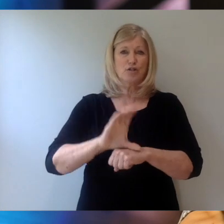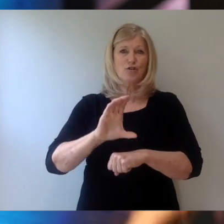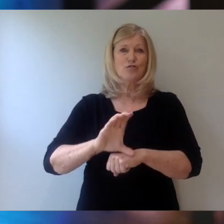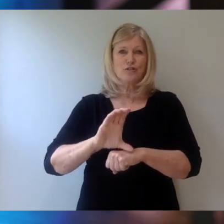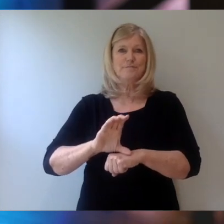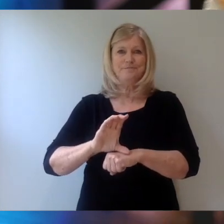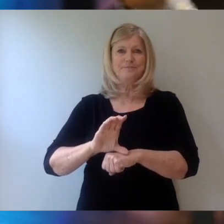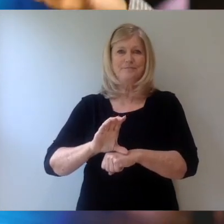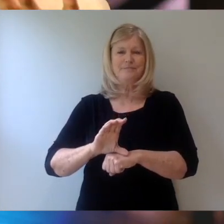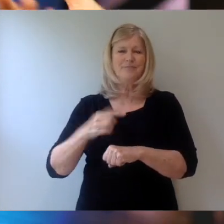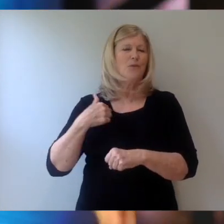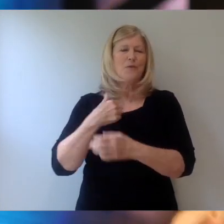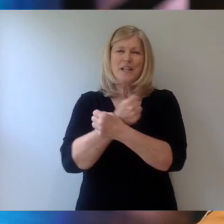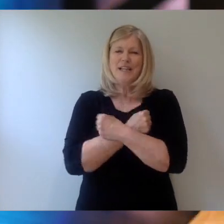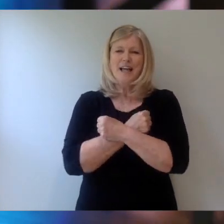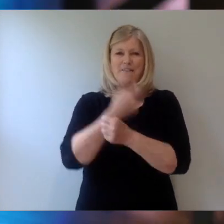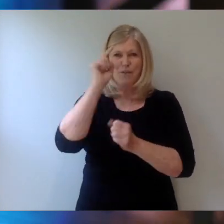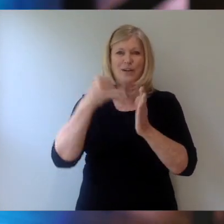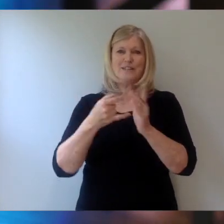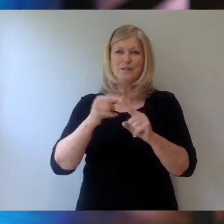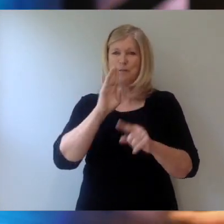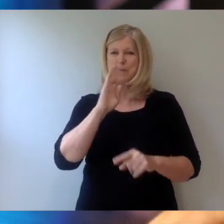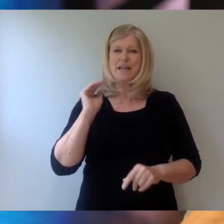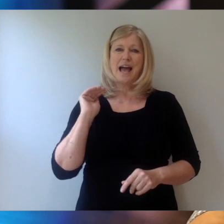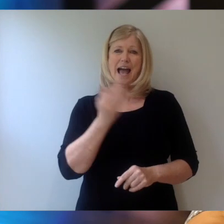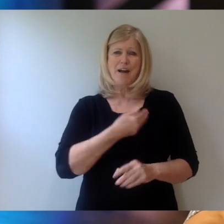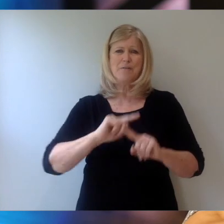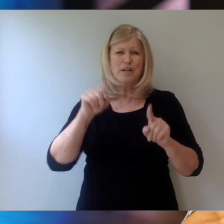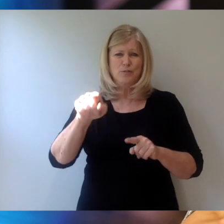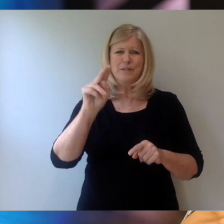We would love for it to be ours, but you need the church.